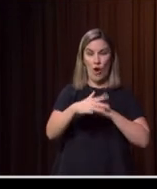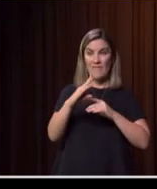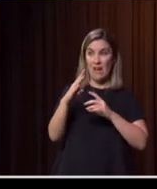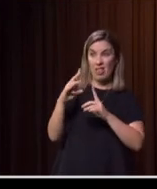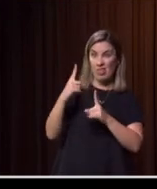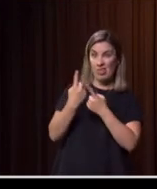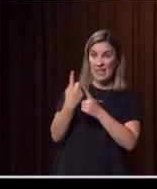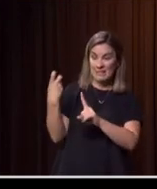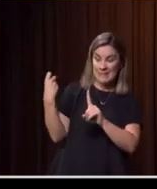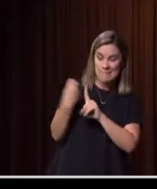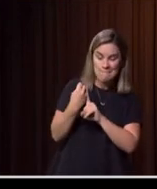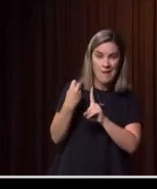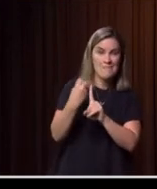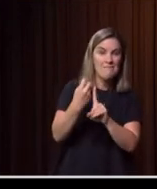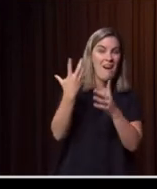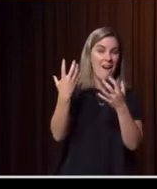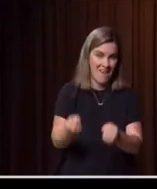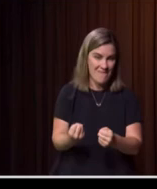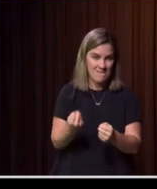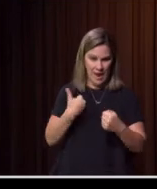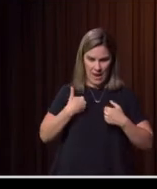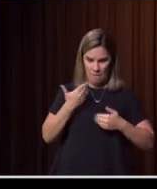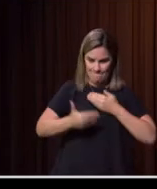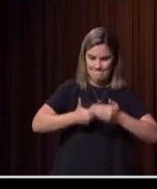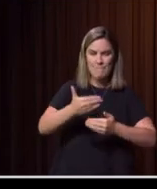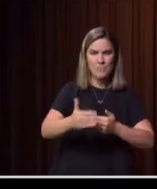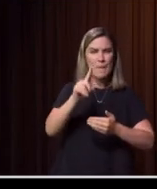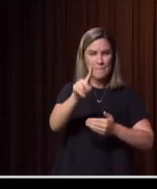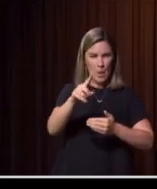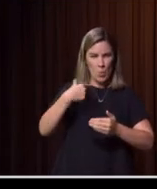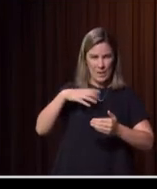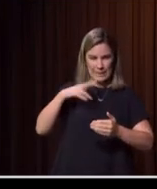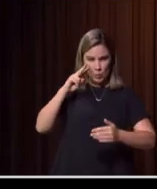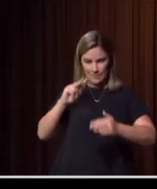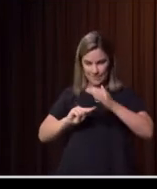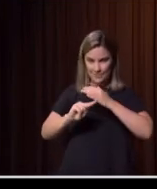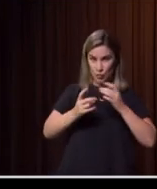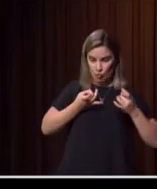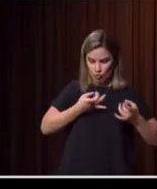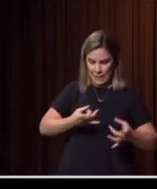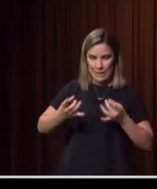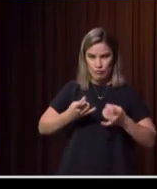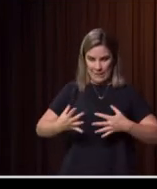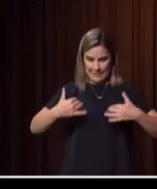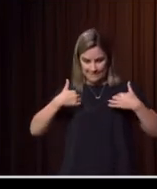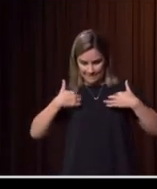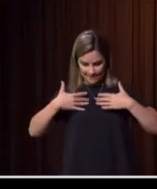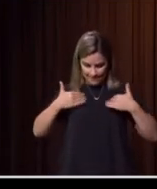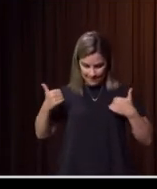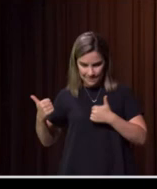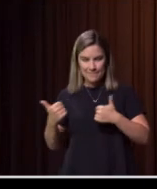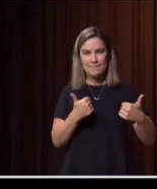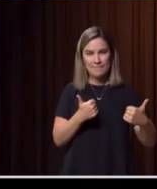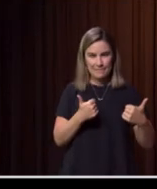and anticipate the likelihood of those disruptions and ready ourselves, ready ourselves individually, ready ourselves as